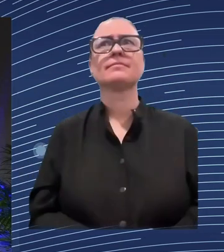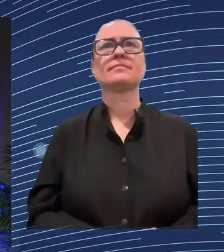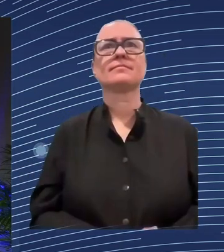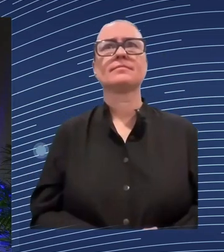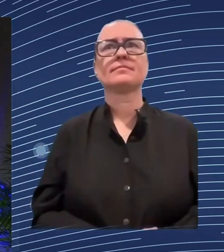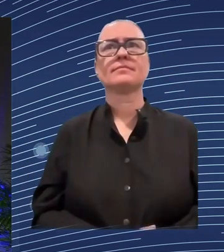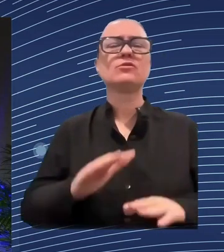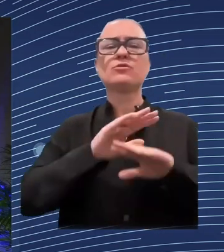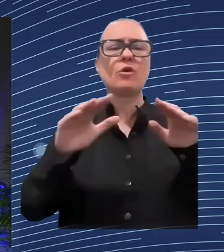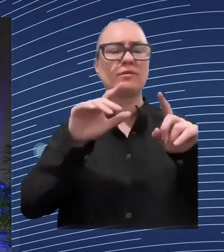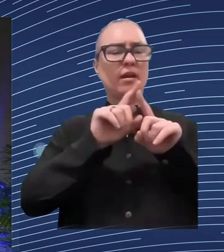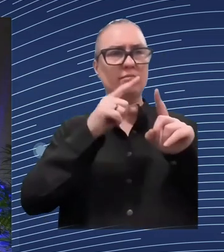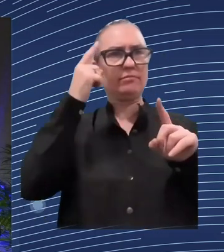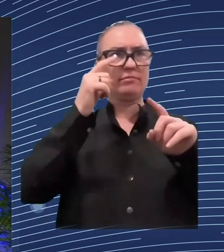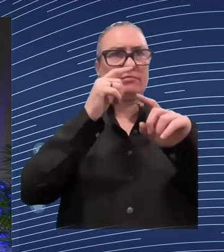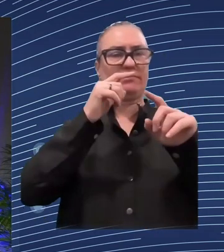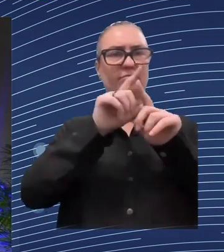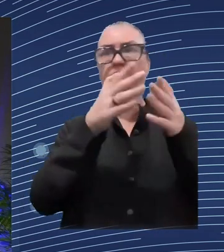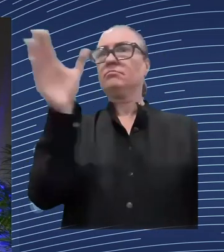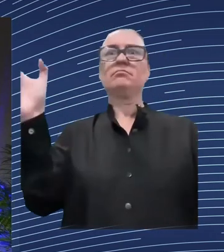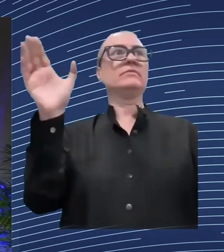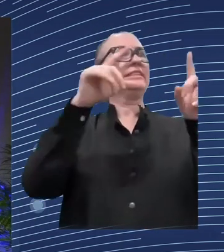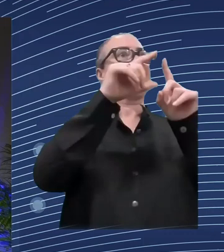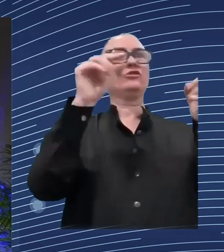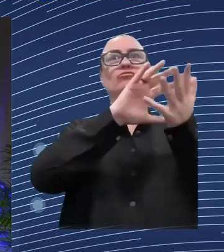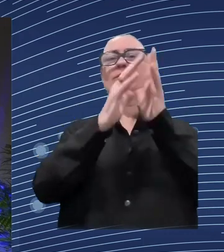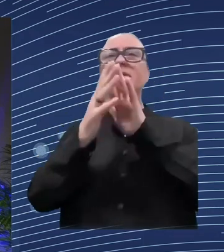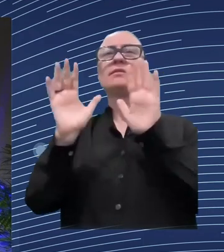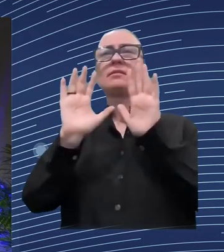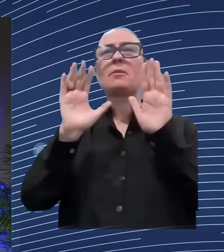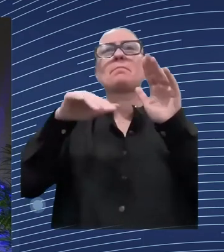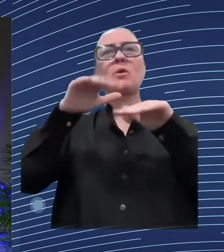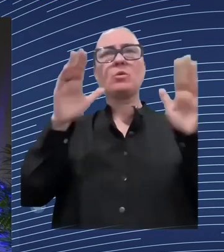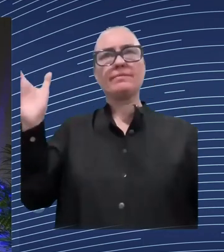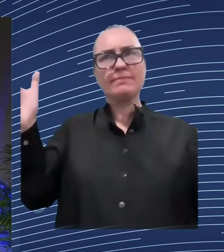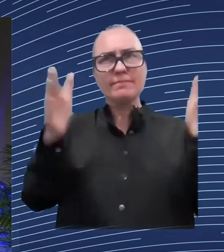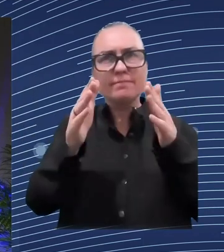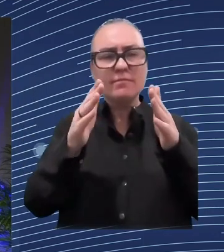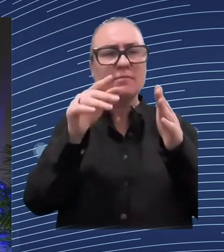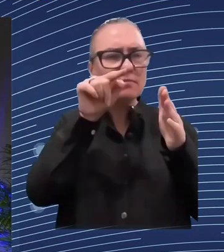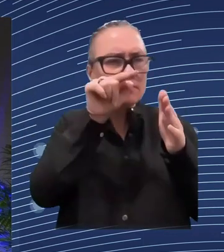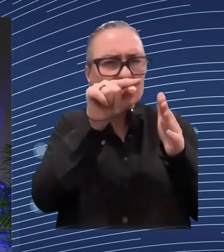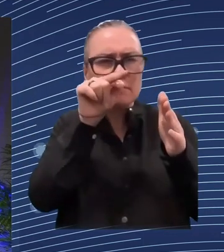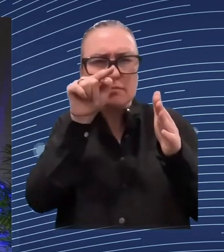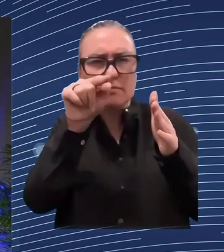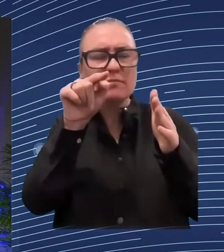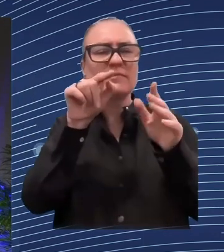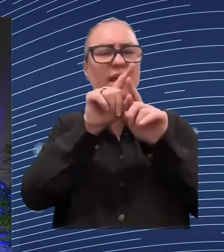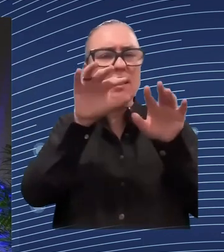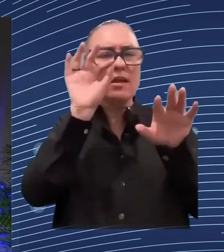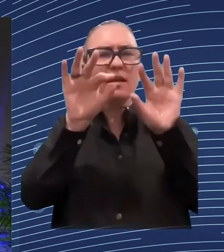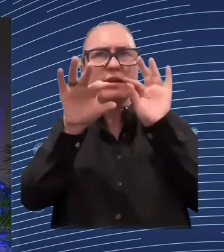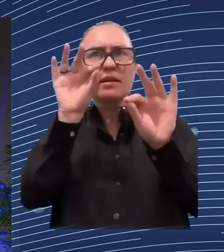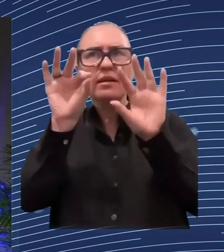impossible. Okay. Very good. We have still one more activity for you.